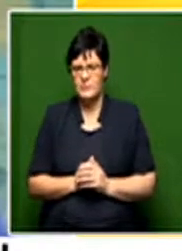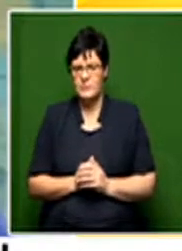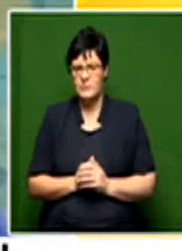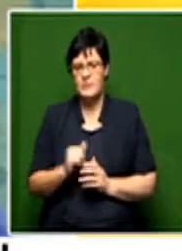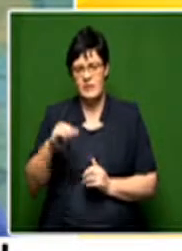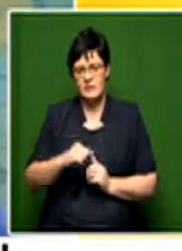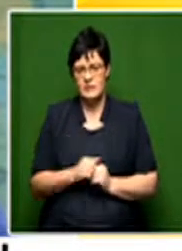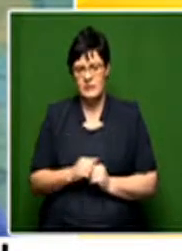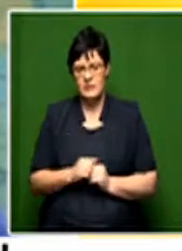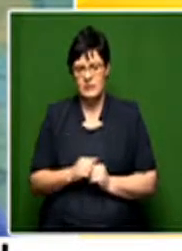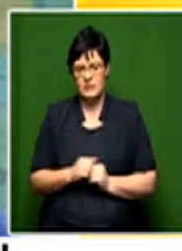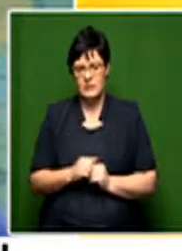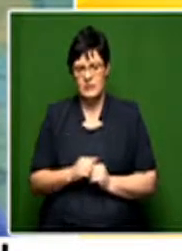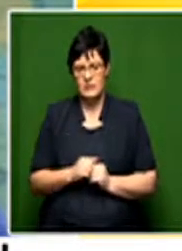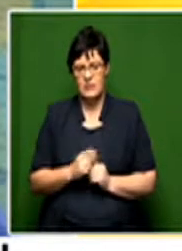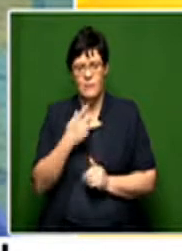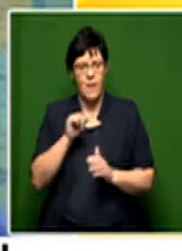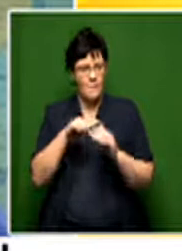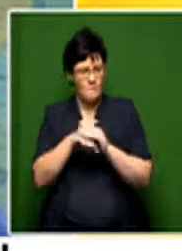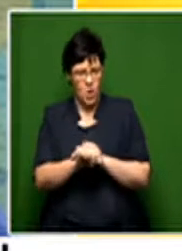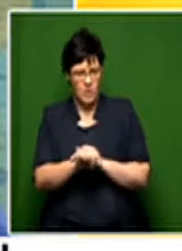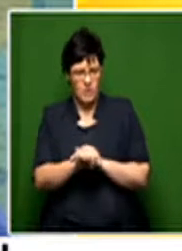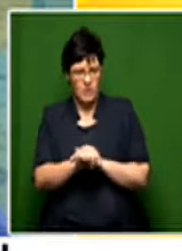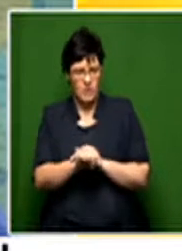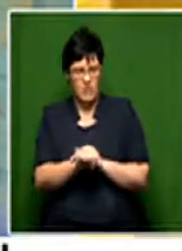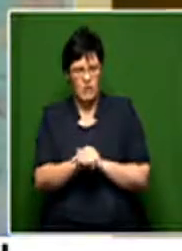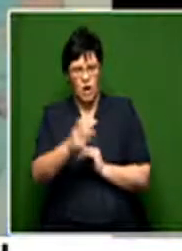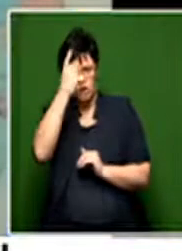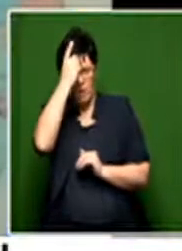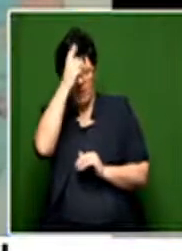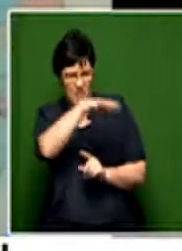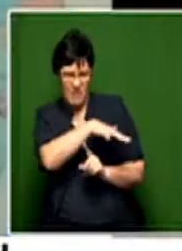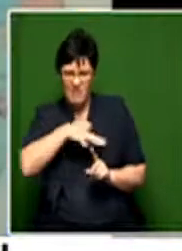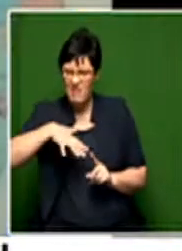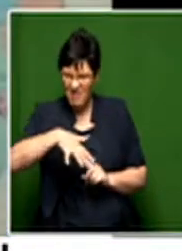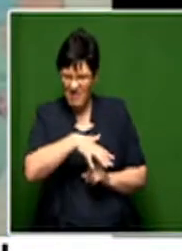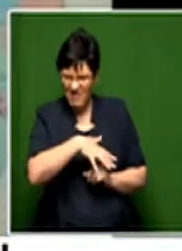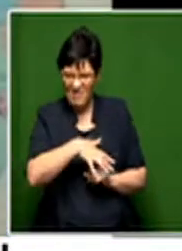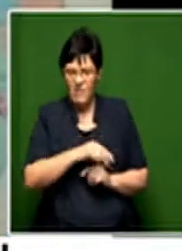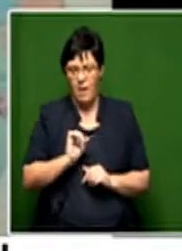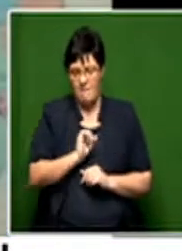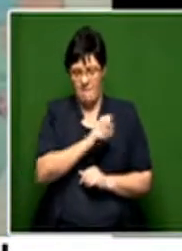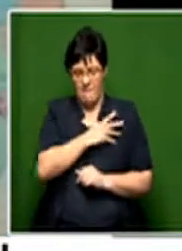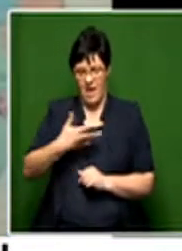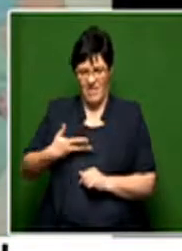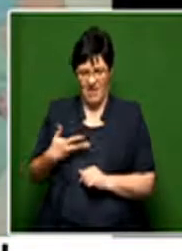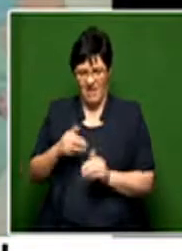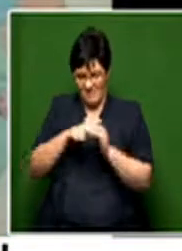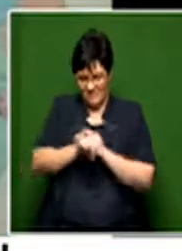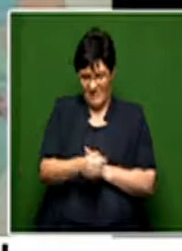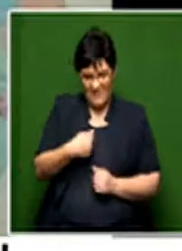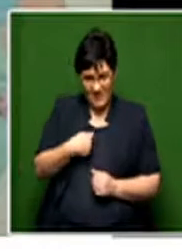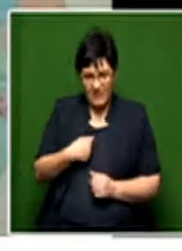Yes. So, I was born, you know, around the Durban area, to my mother. She